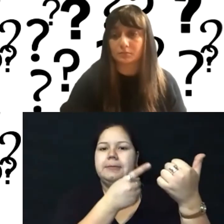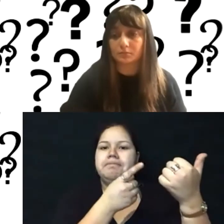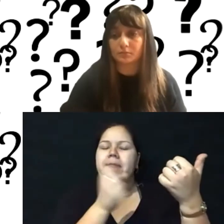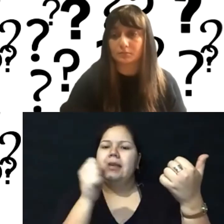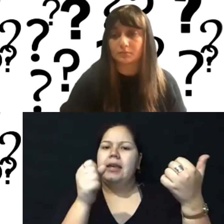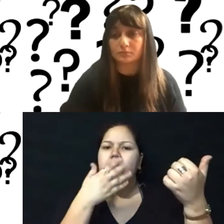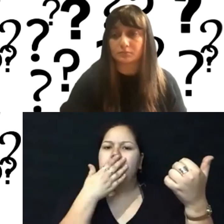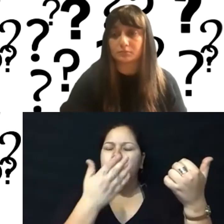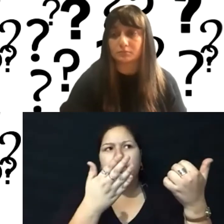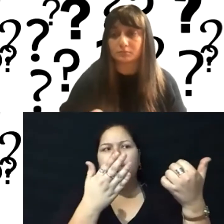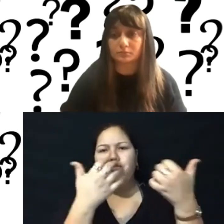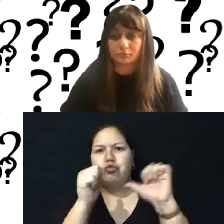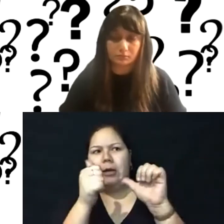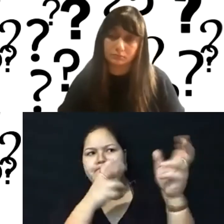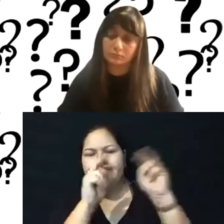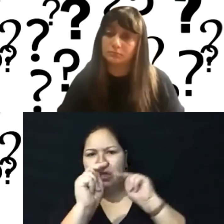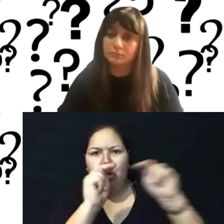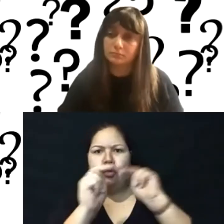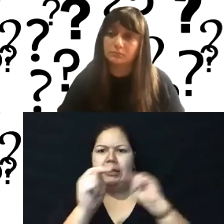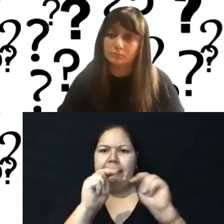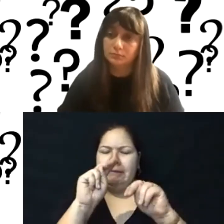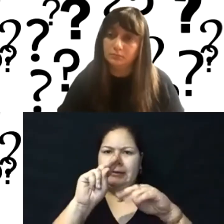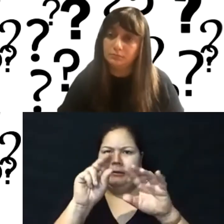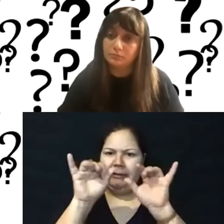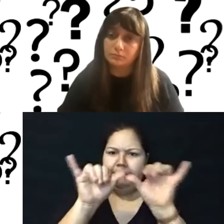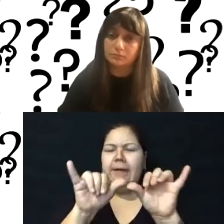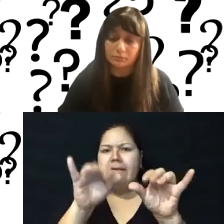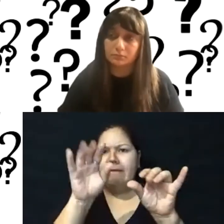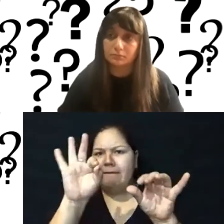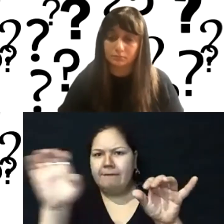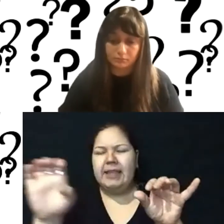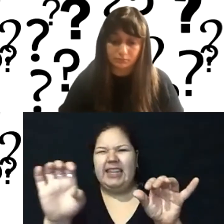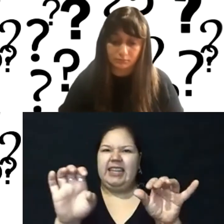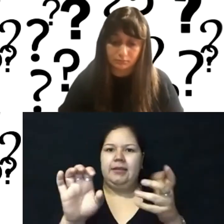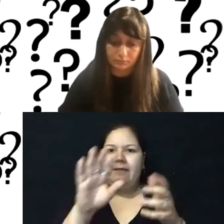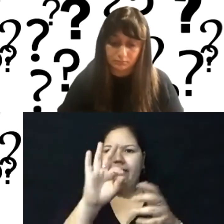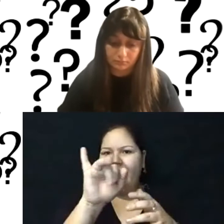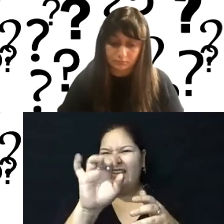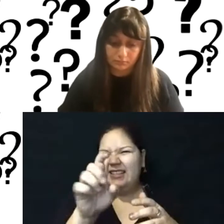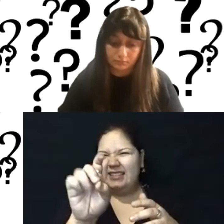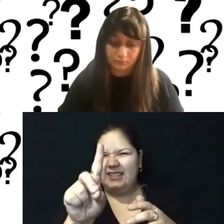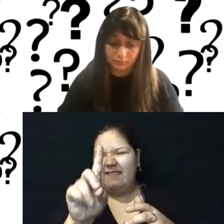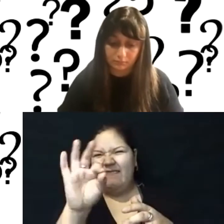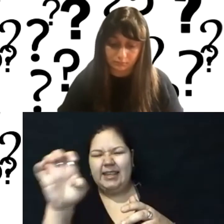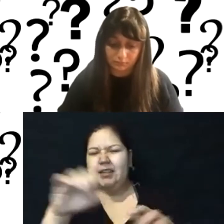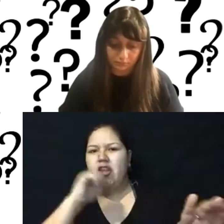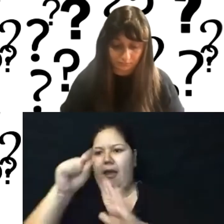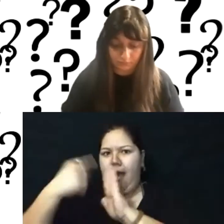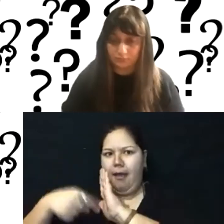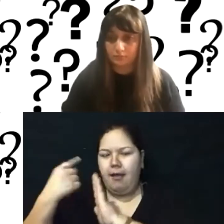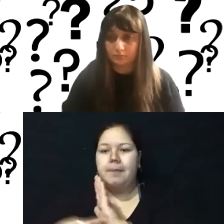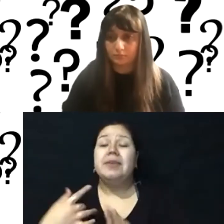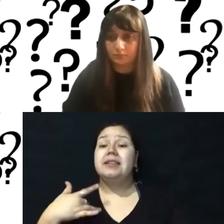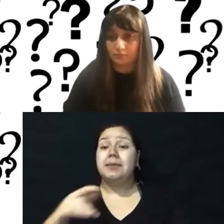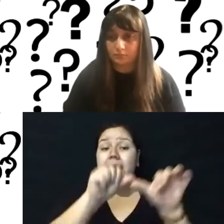agreed upon, um, milestone delivery rather than an hourly. Um, usually, um, agencies will build around, uh, an